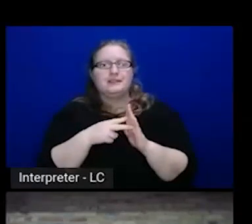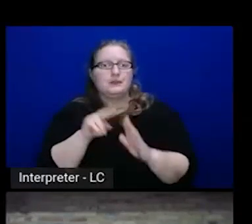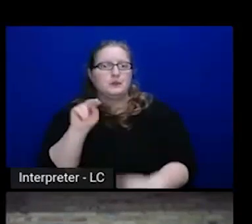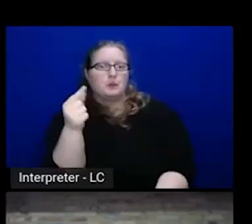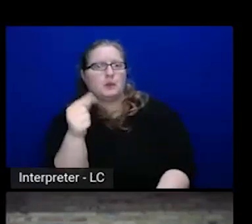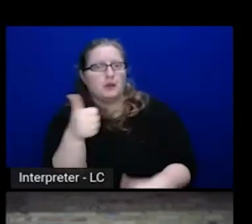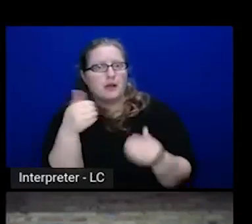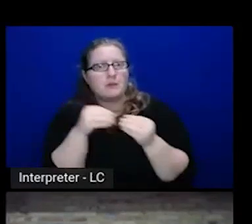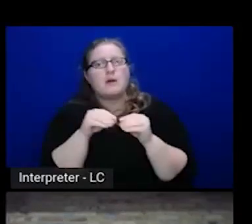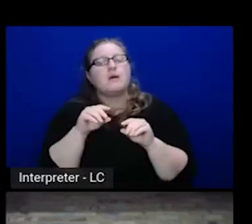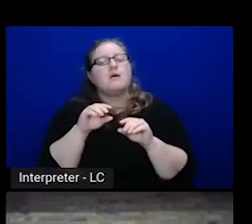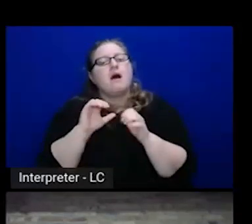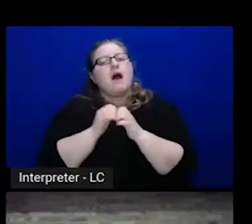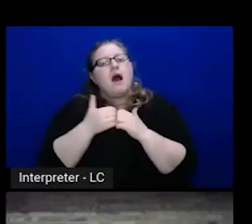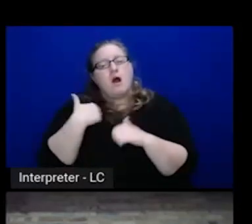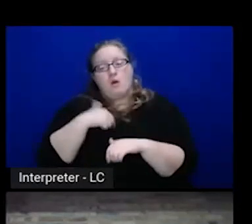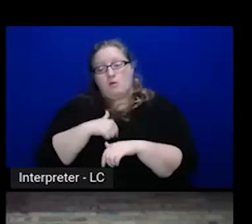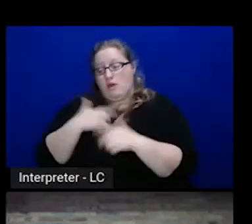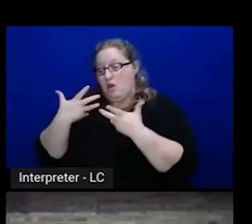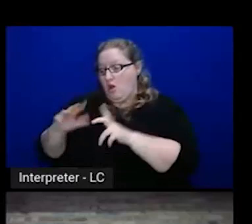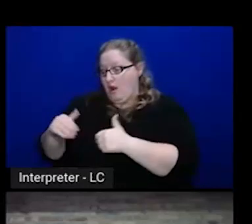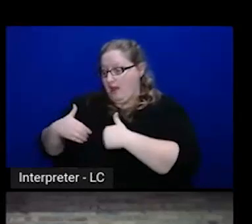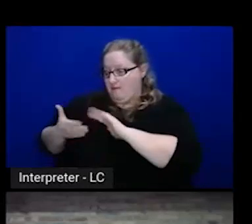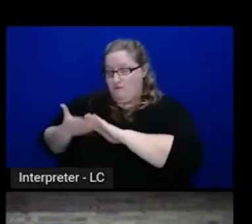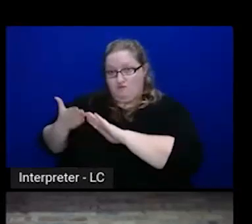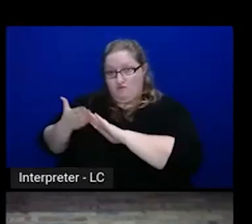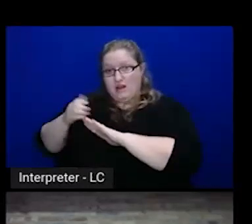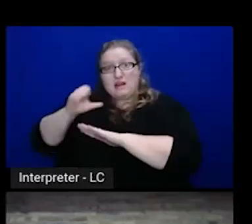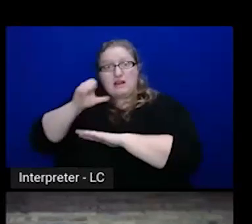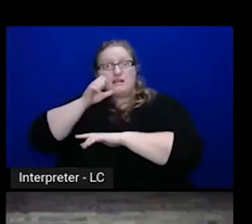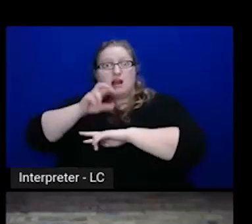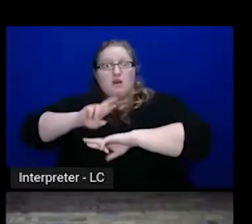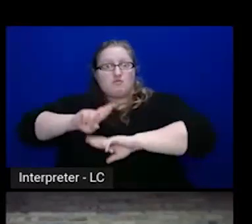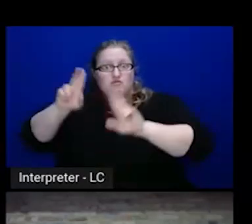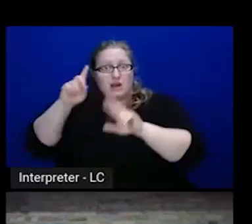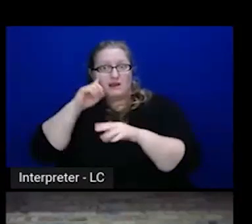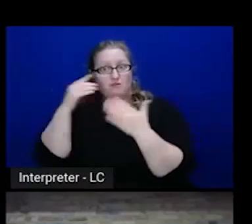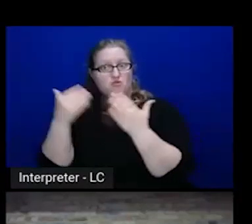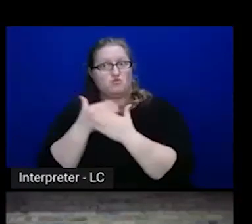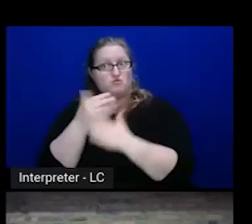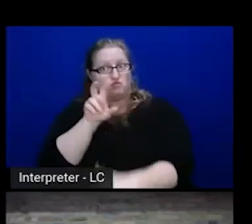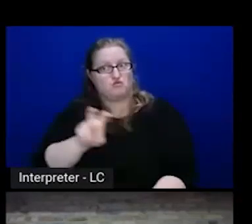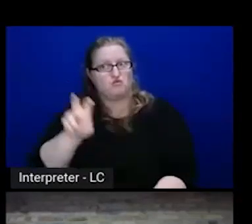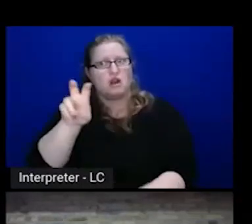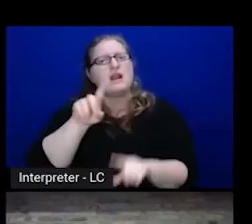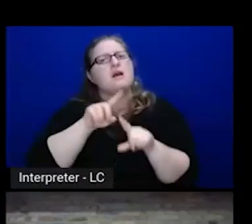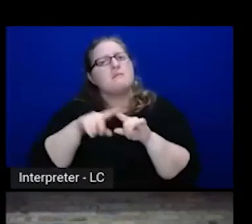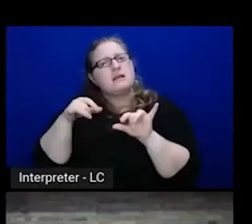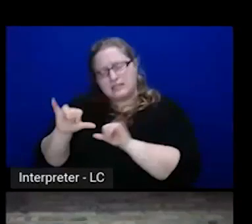running somewhere? They're not ready for that cloud native journey, but we still have to kind of care about them and make sure there's an answer.